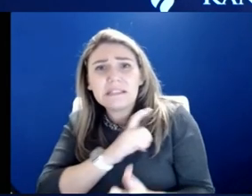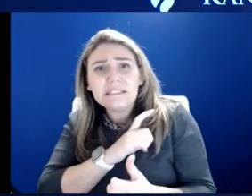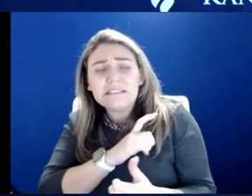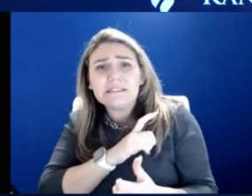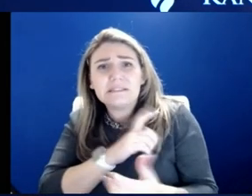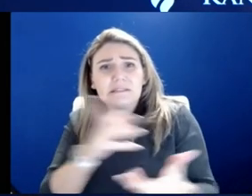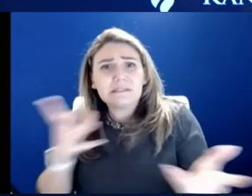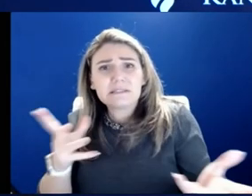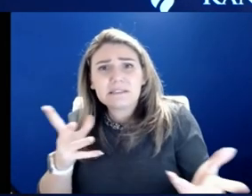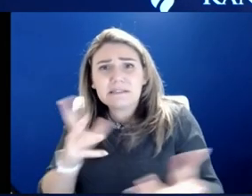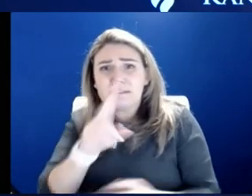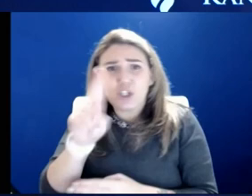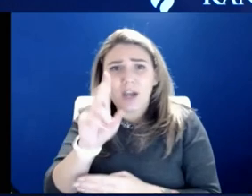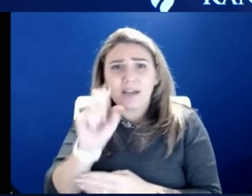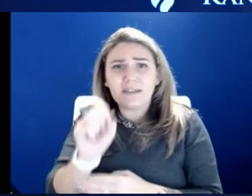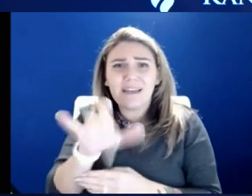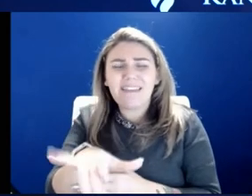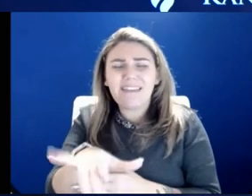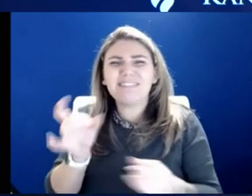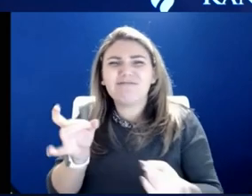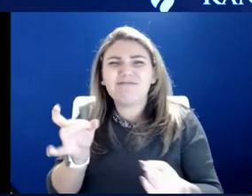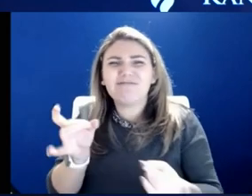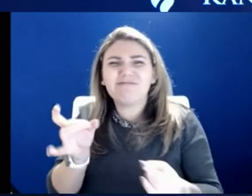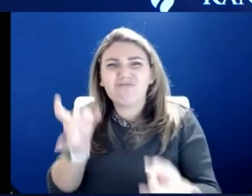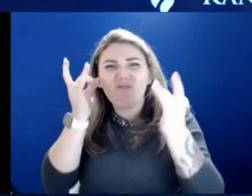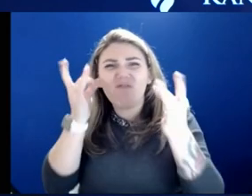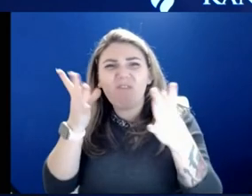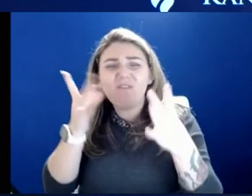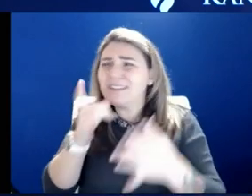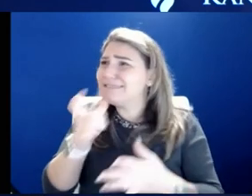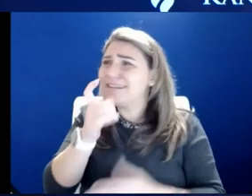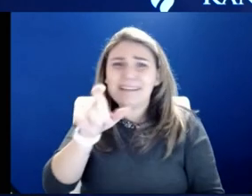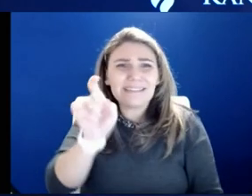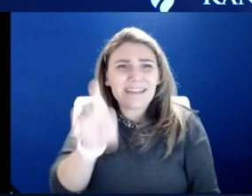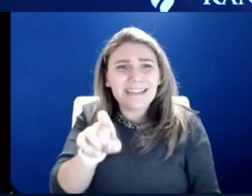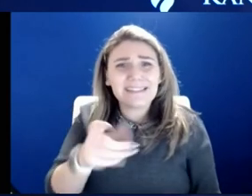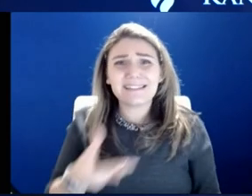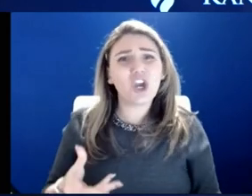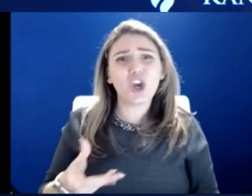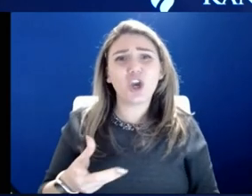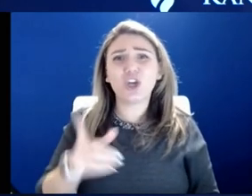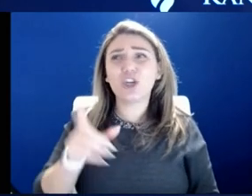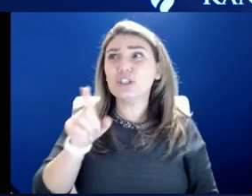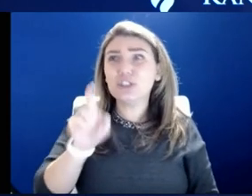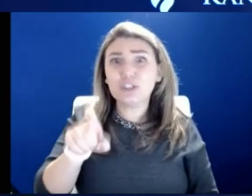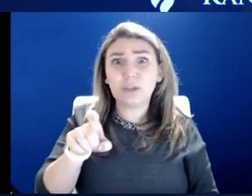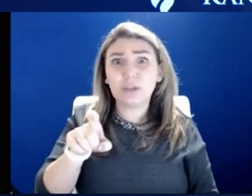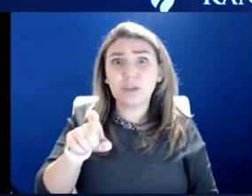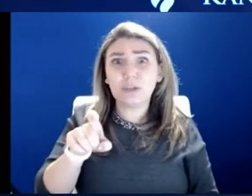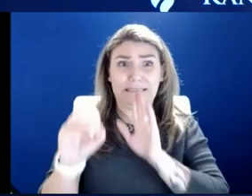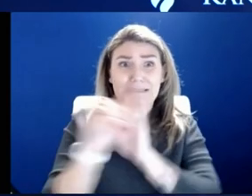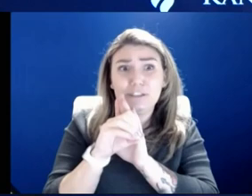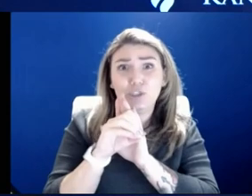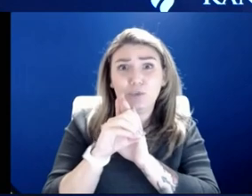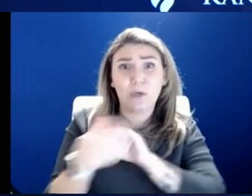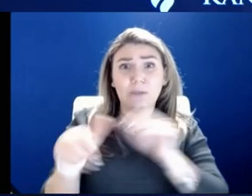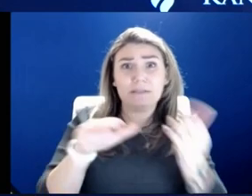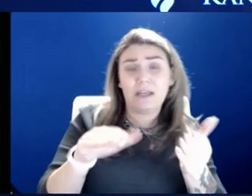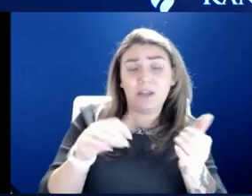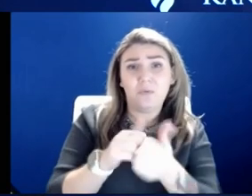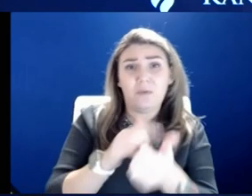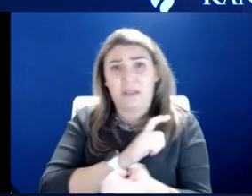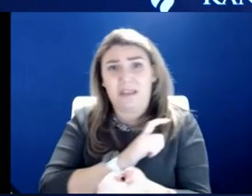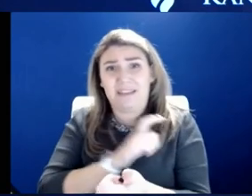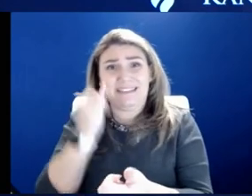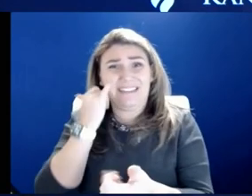That's terrible. It's completely unnecessary. You should have virtually zero death amongst police officers, because if you're vaccinated and wear a